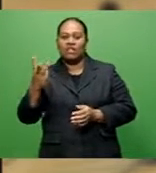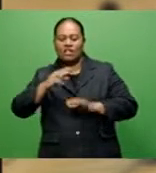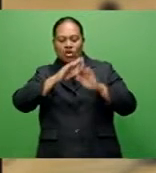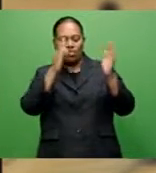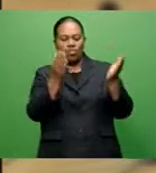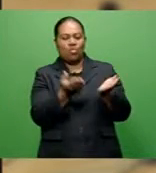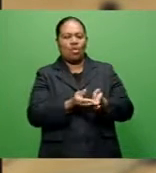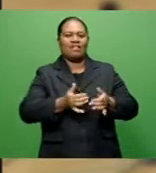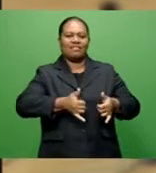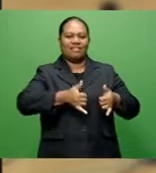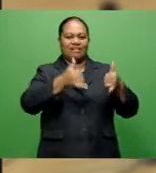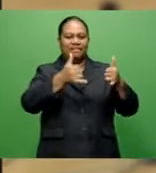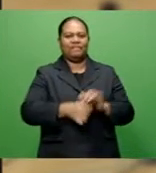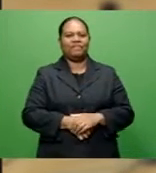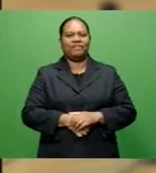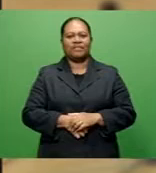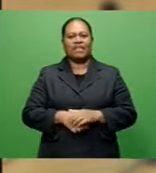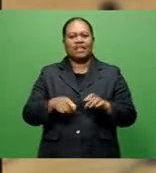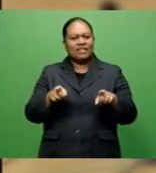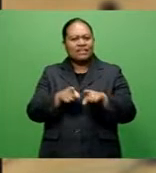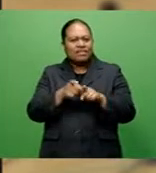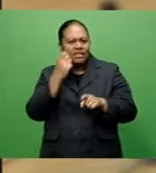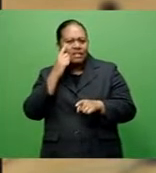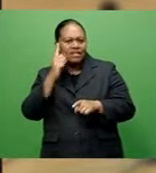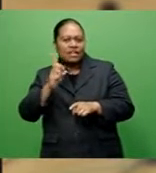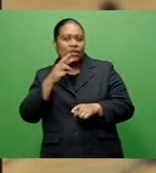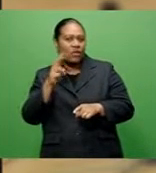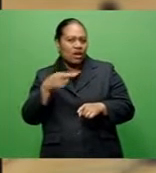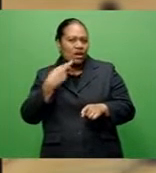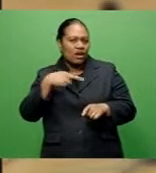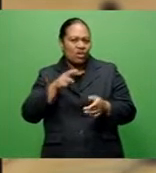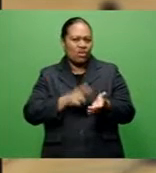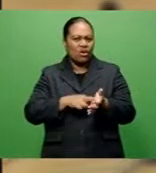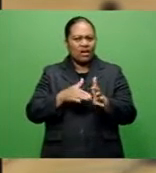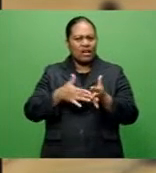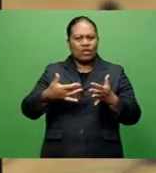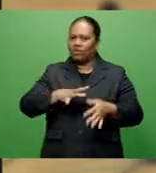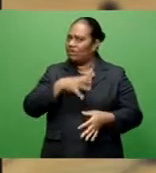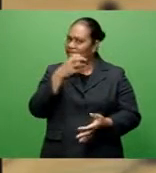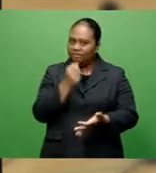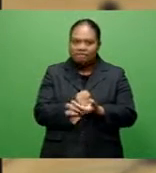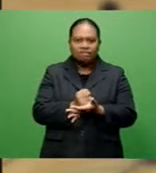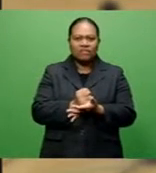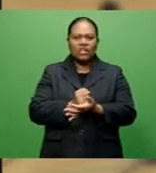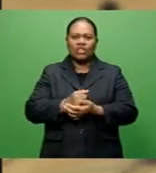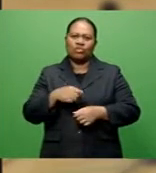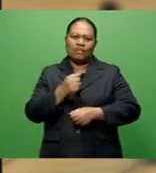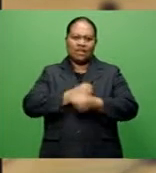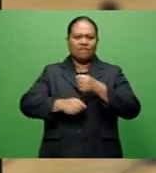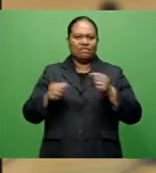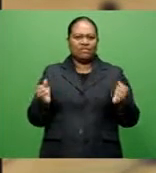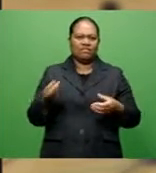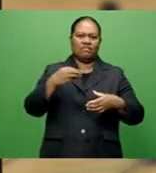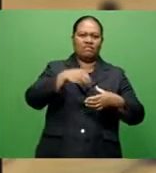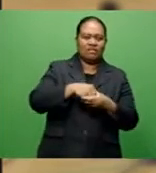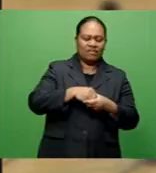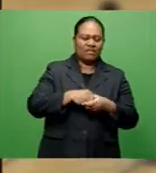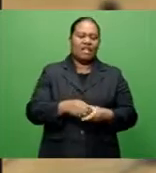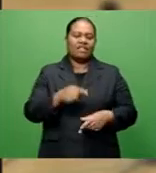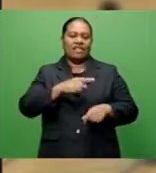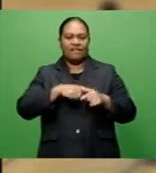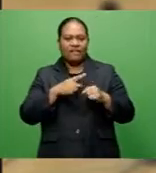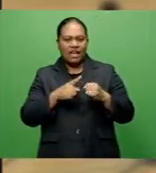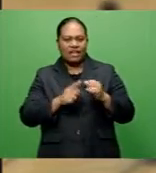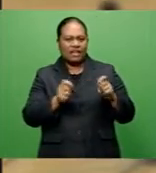Regardless of seniority or track record, no one is guaranteed a place in the final Pearls squad until they prove their worth to